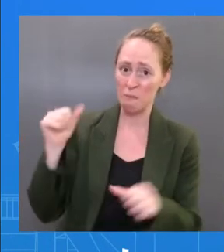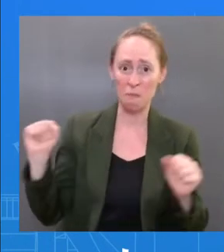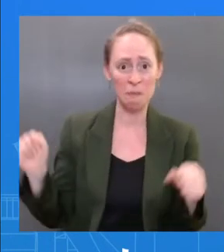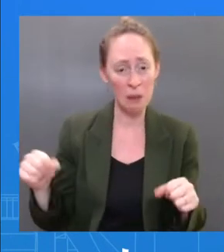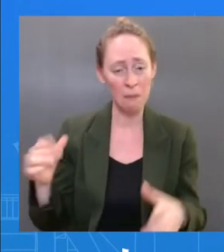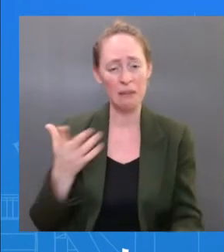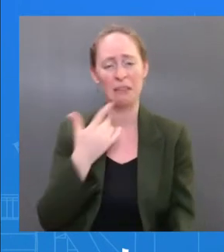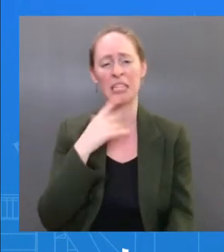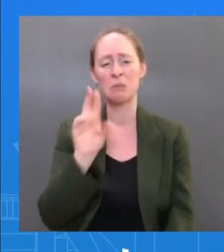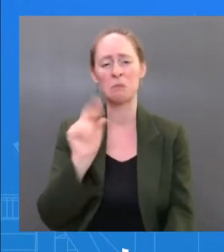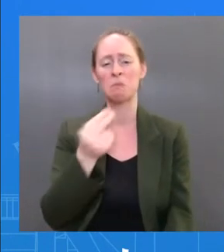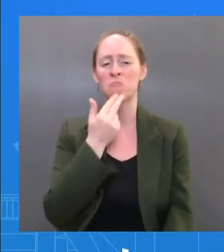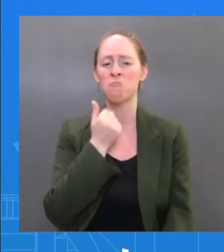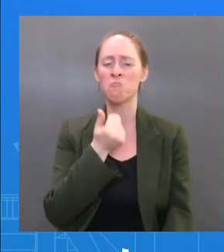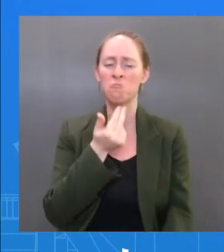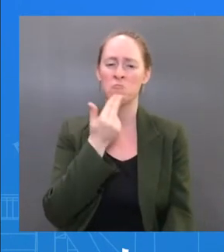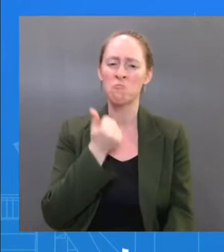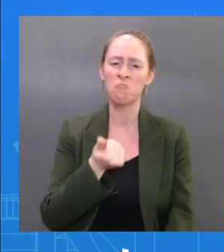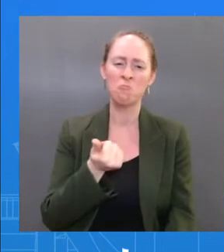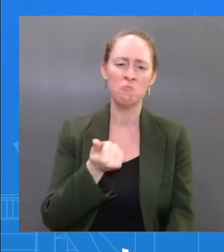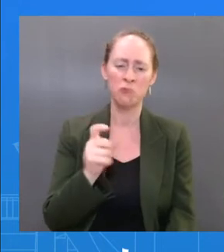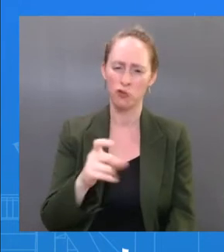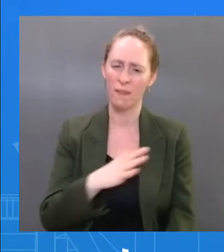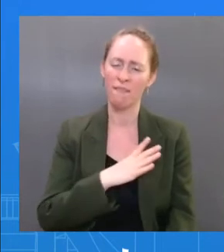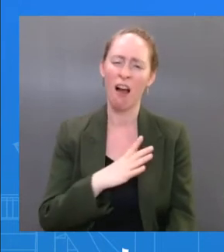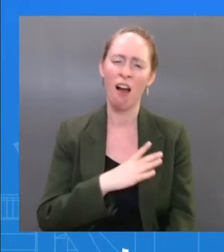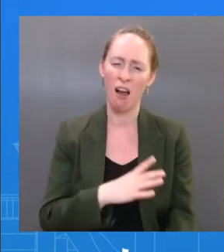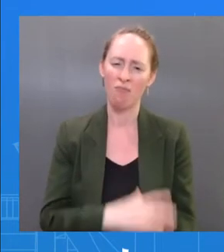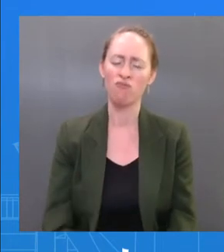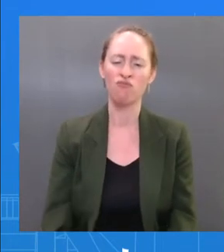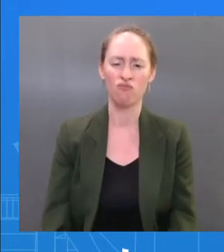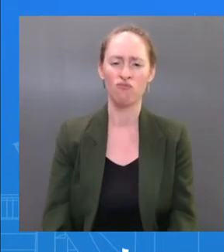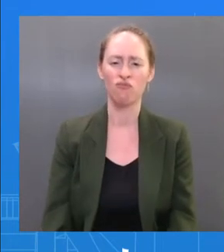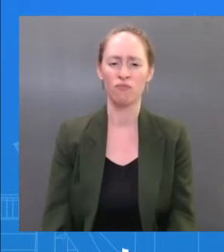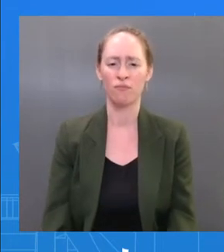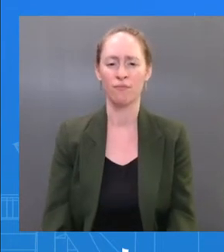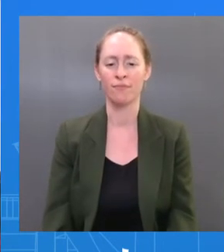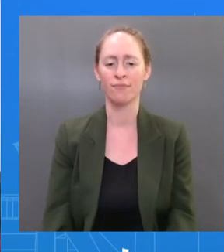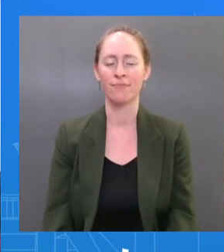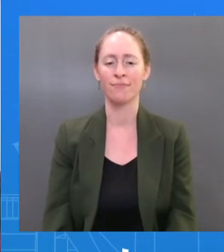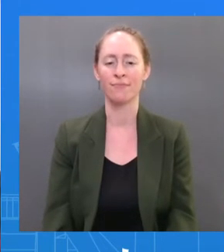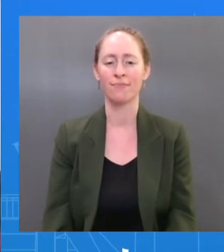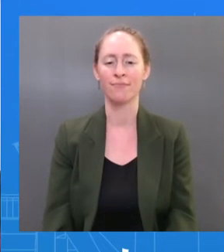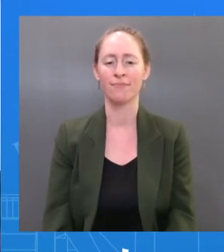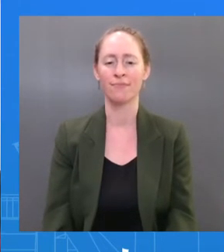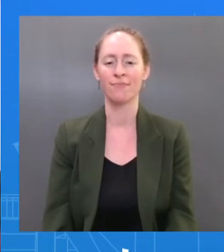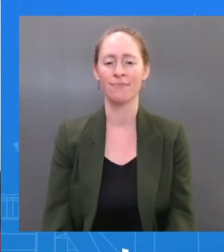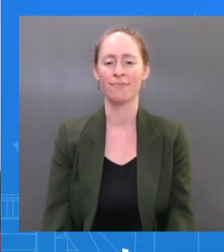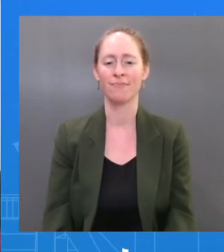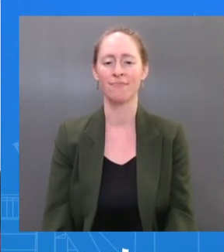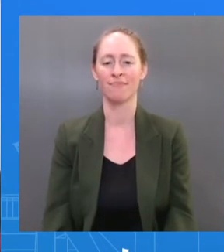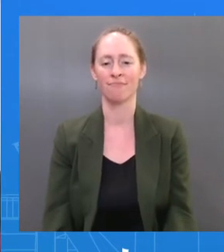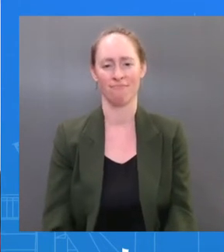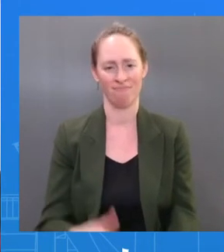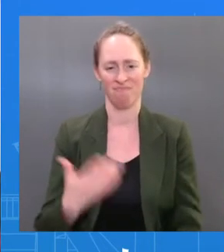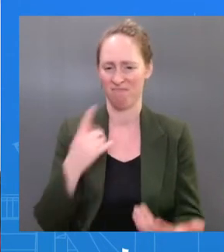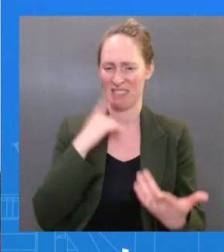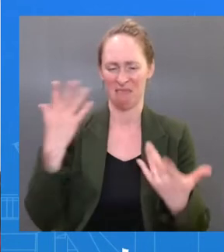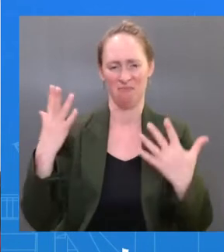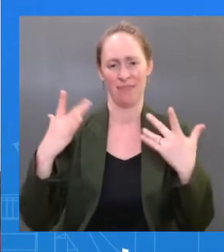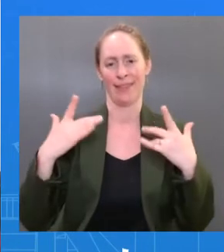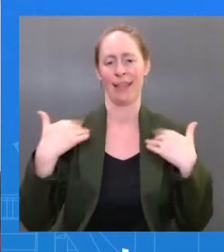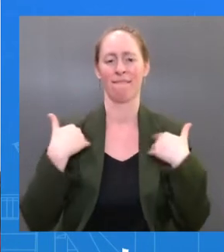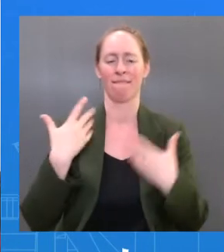that risk as low as possible. I think he's gotten that full set of protections. And in terms of monitoring his oxygen, is that something that will be done hourly,